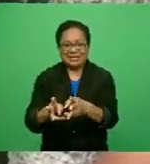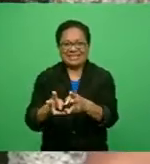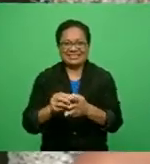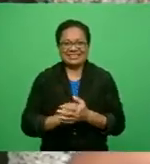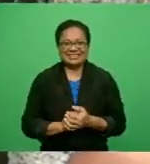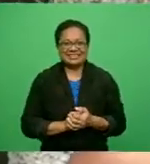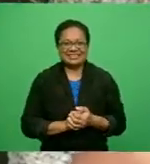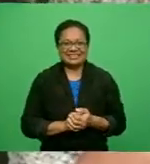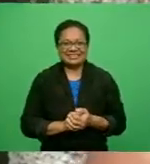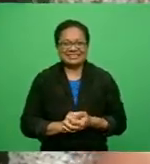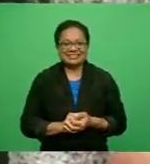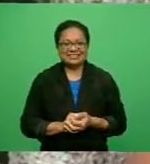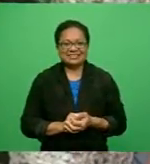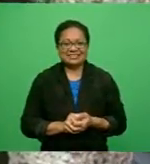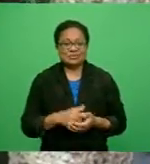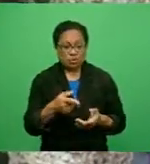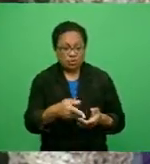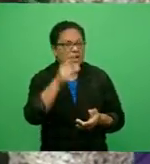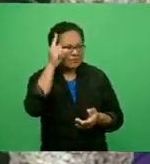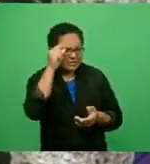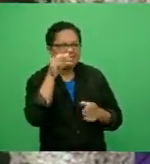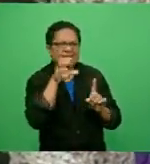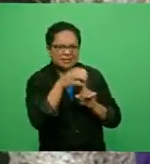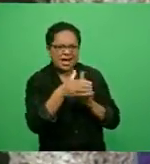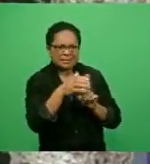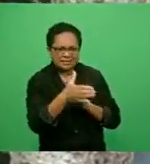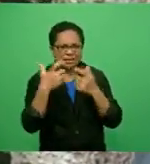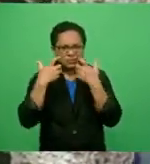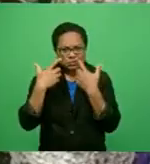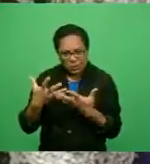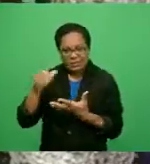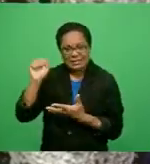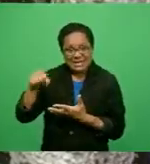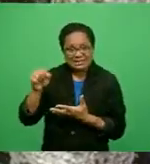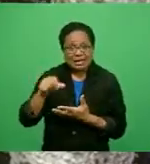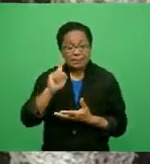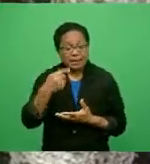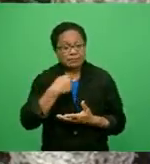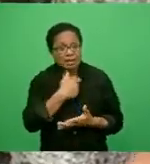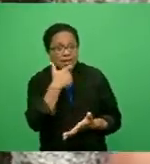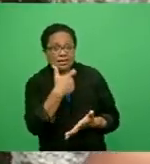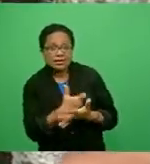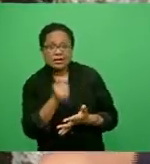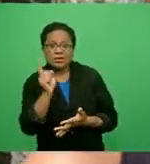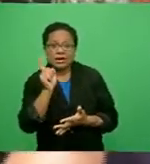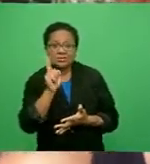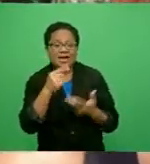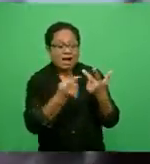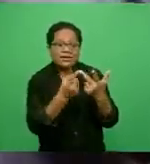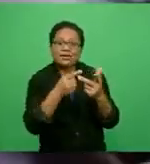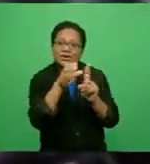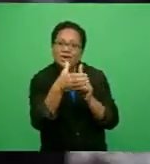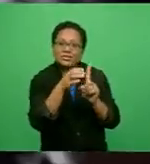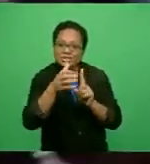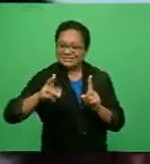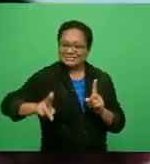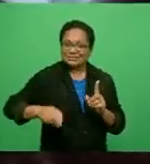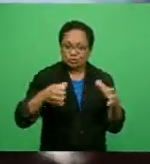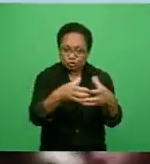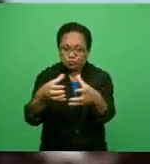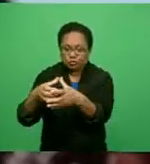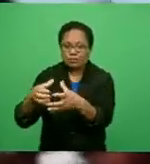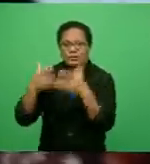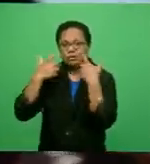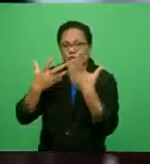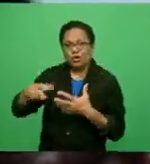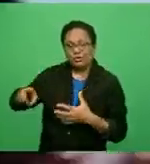It wasn't only the Fijian traditional mekis that were performed. I was even amazed at the other cultural dances. At that age, I also